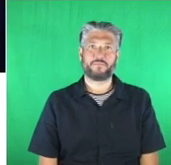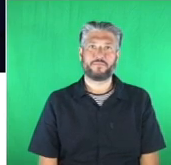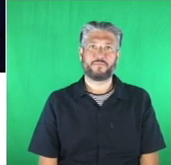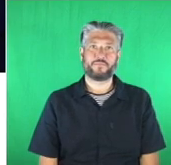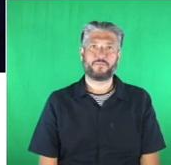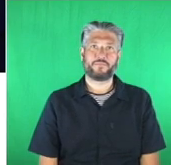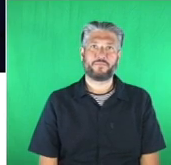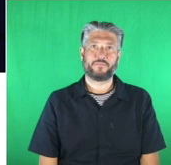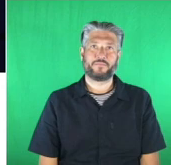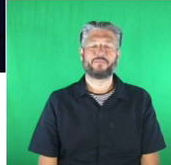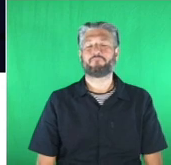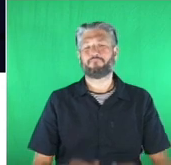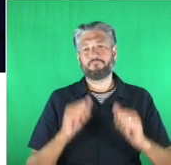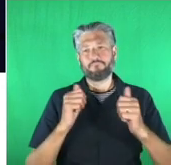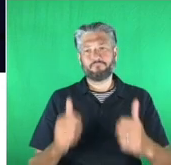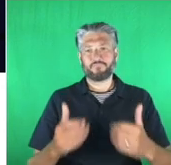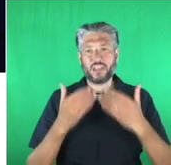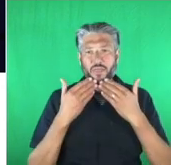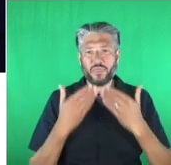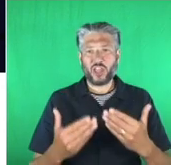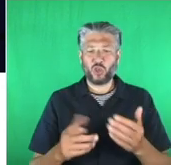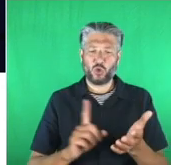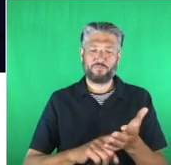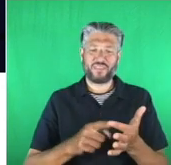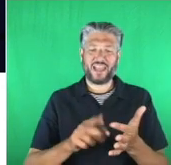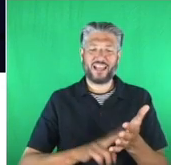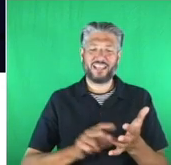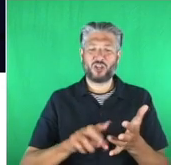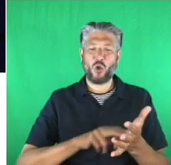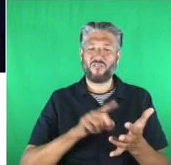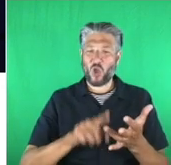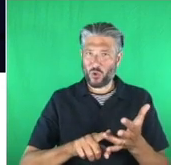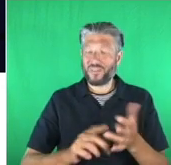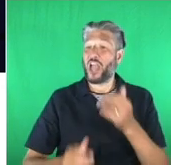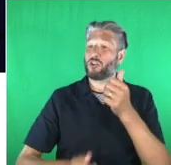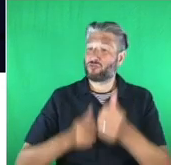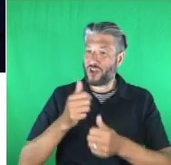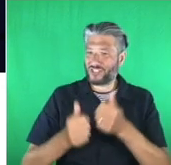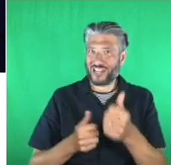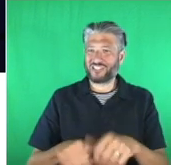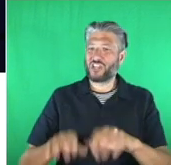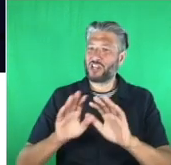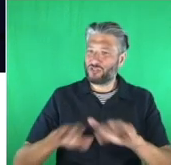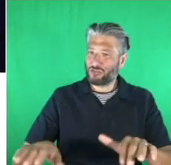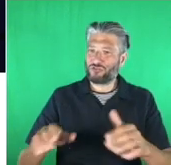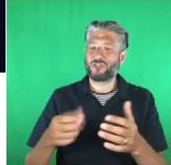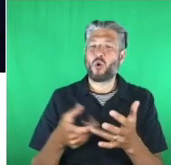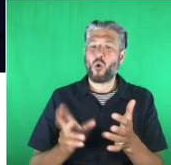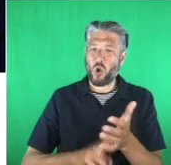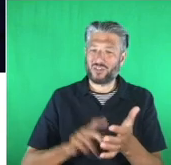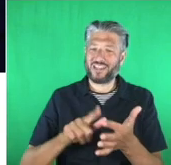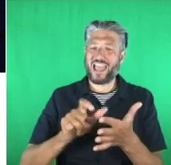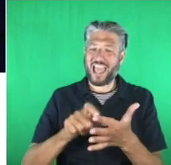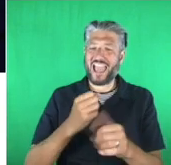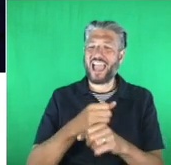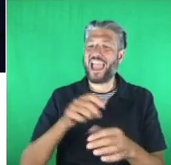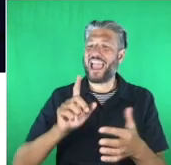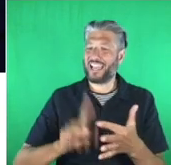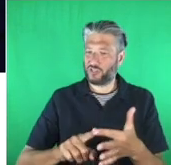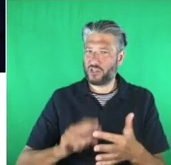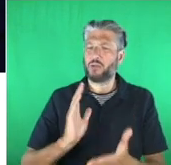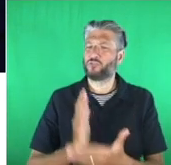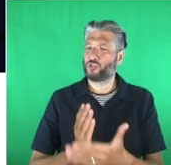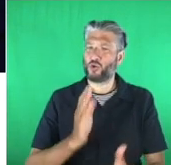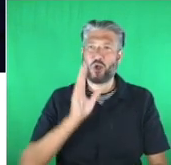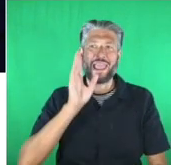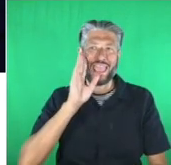Thank you Charlotte and Lenovo and congratulations to Children on the Edge, an amazing project and programme. I'm sure we're going to hear more about that in the future. So,